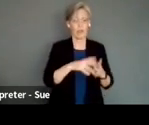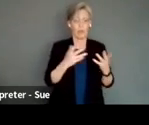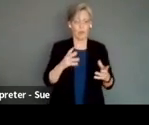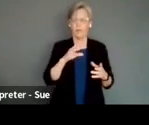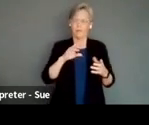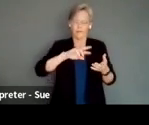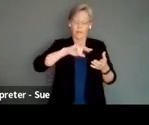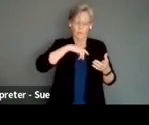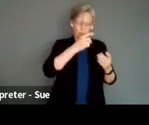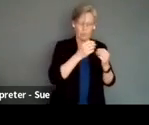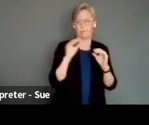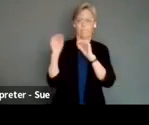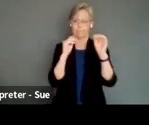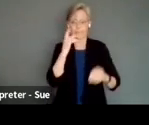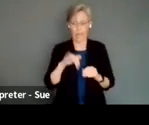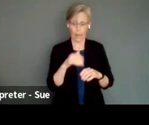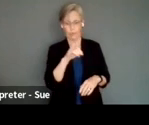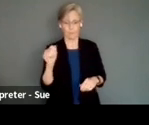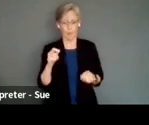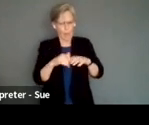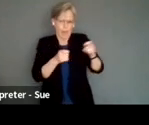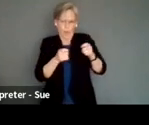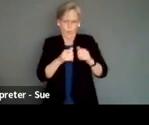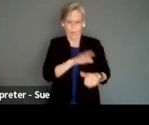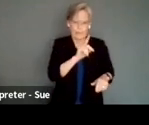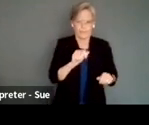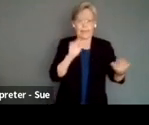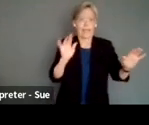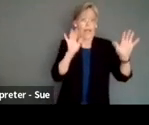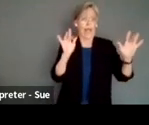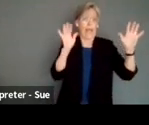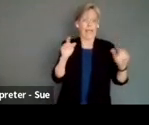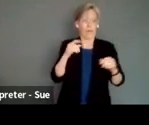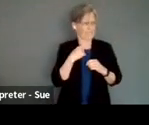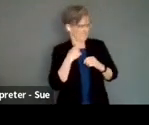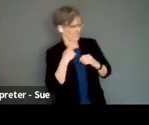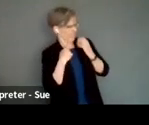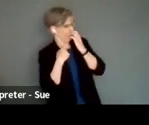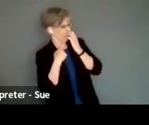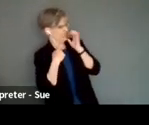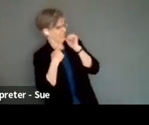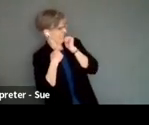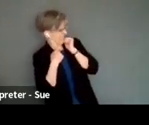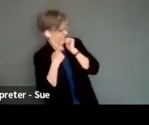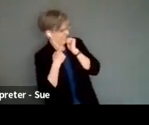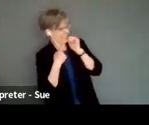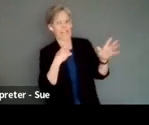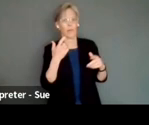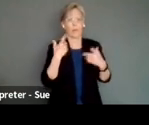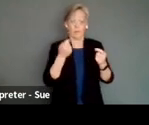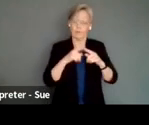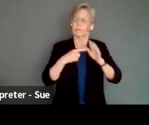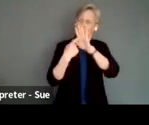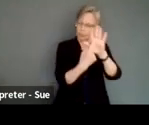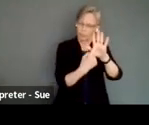educational. Look at how the disabled cope with their disabilities. That's a worrisome to us, and that's why we're putting this framework out there. We want you to